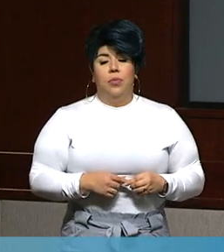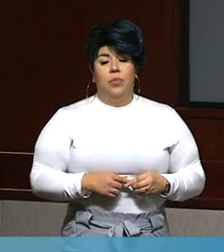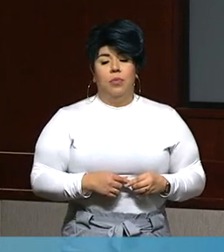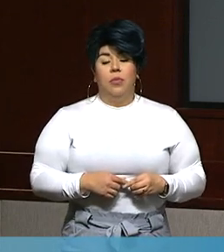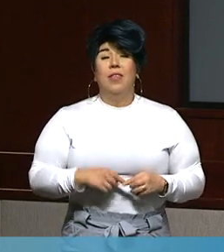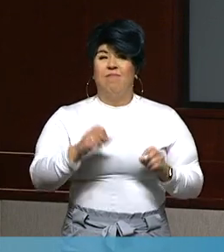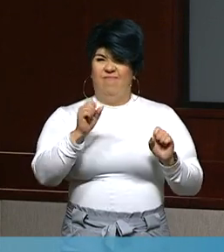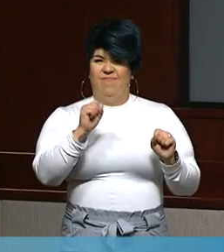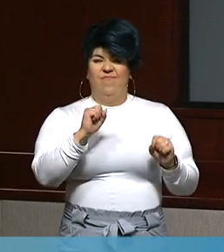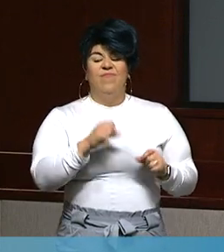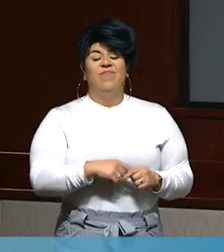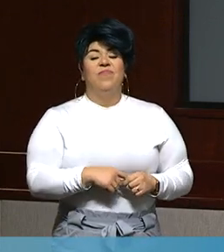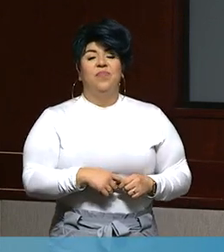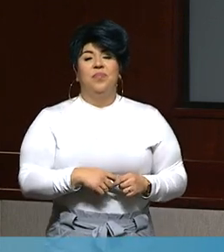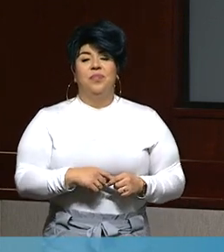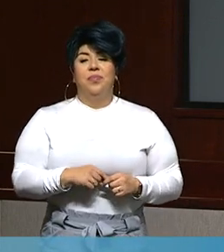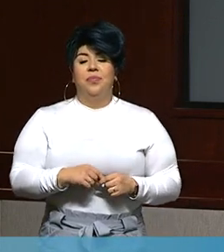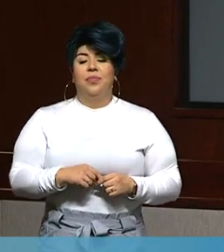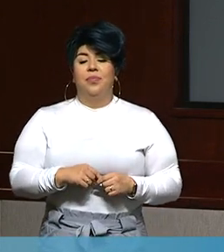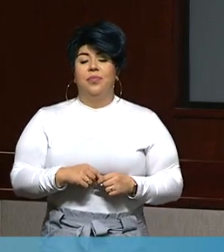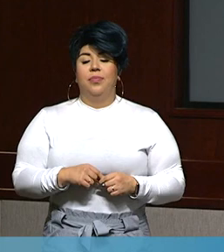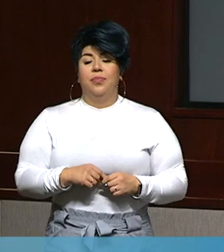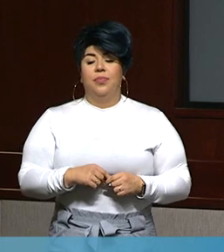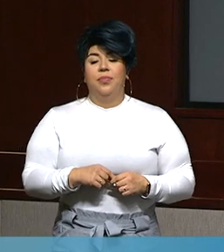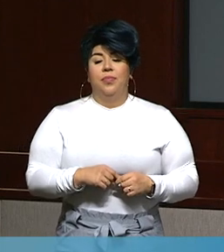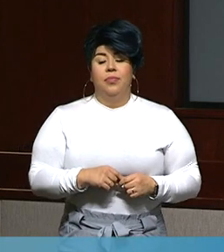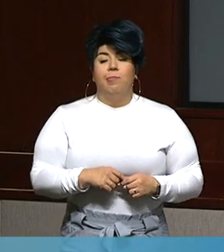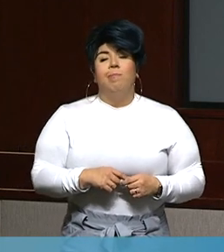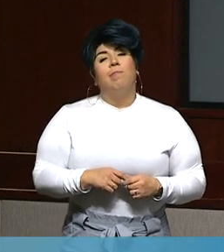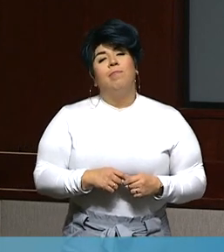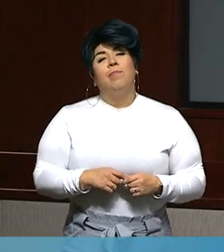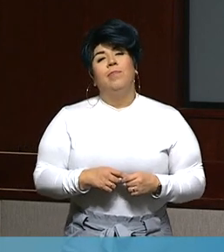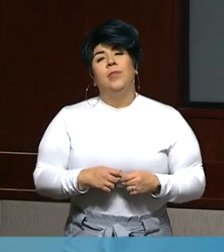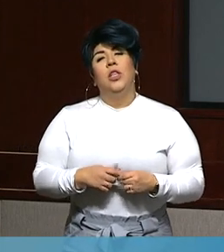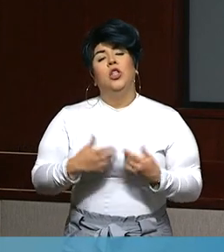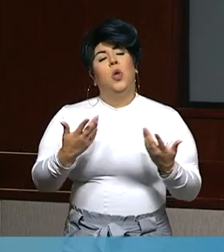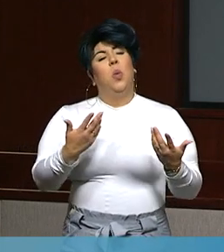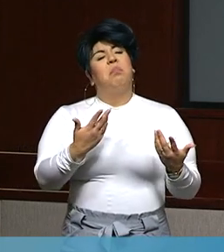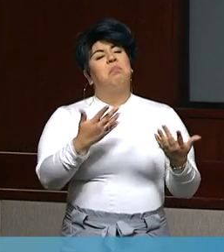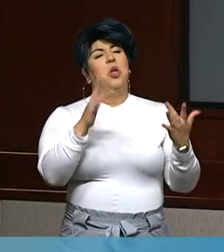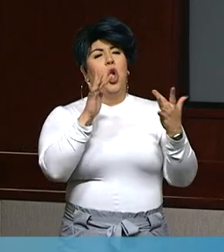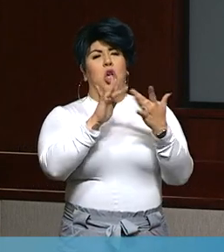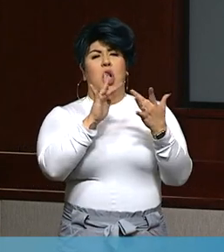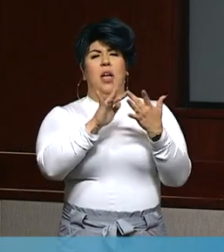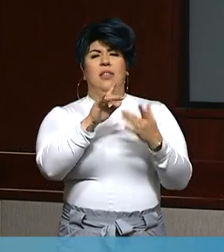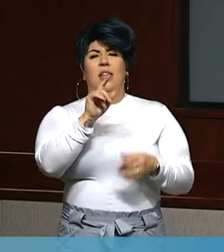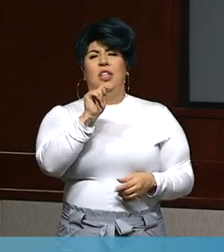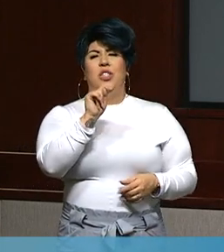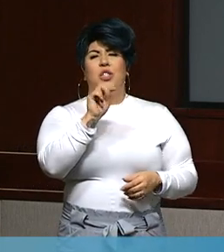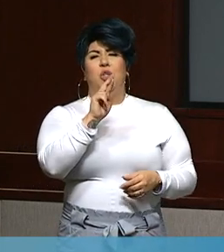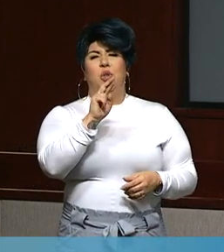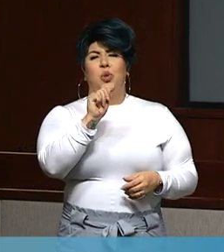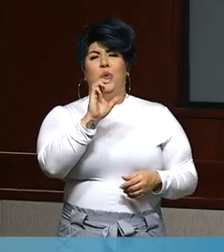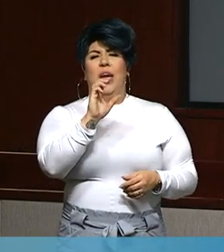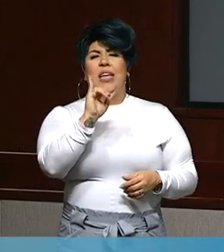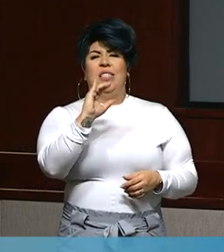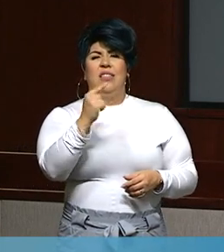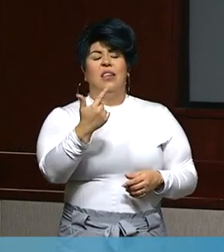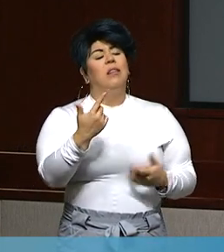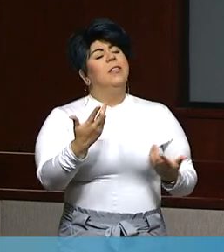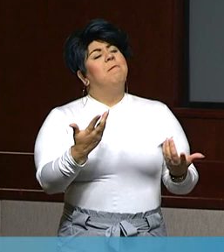Yeah, hi there. Following up on our contact tracing data, I know that our data is showing that businesses